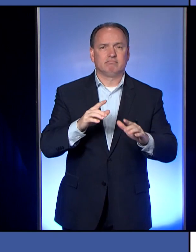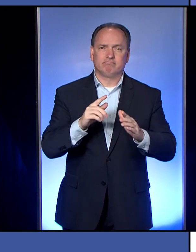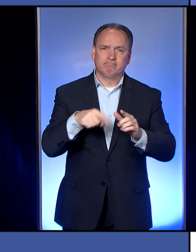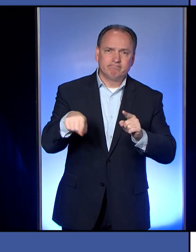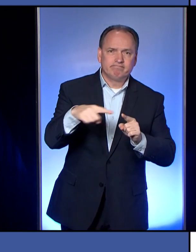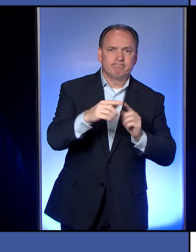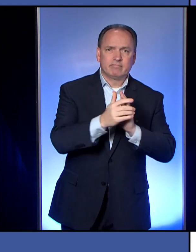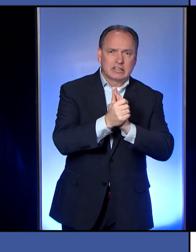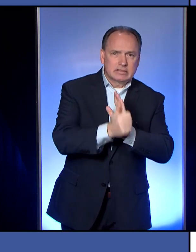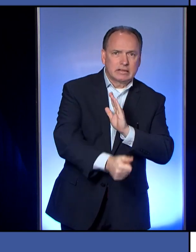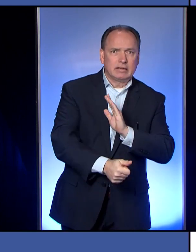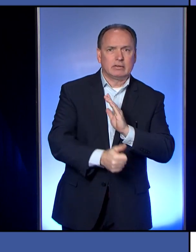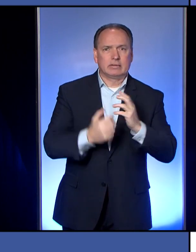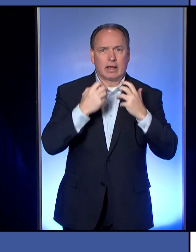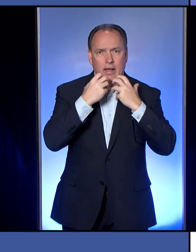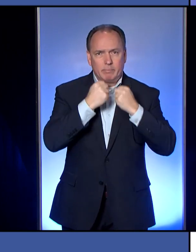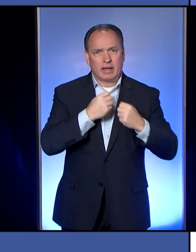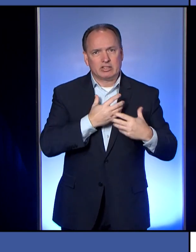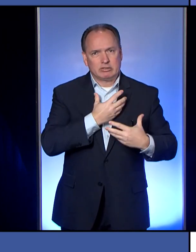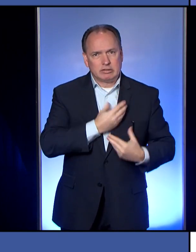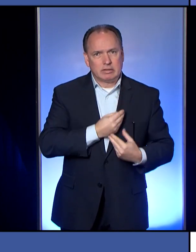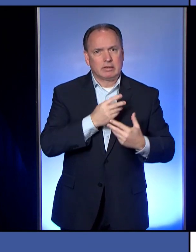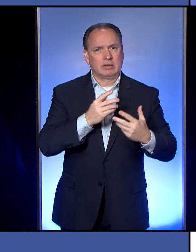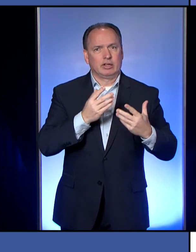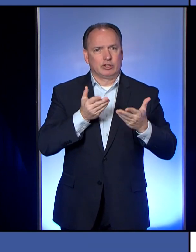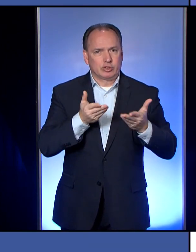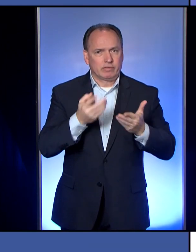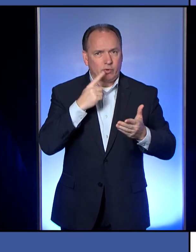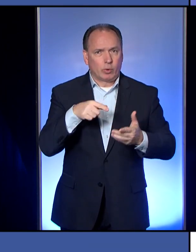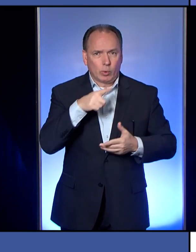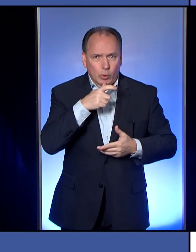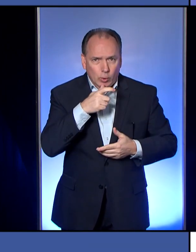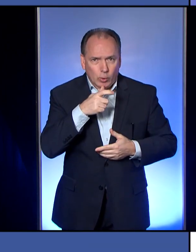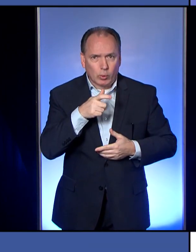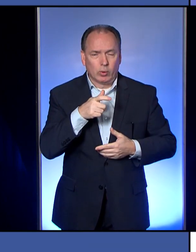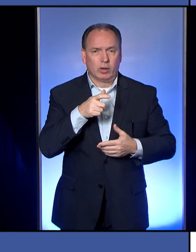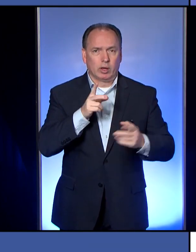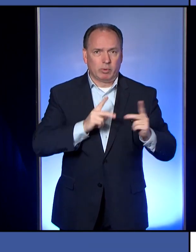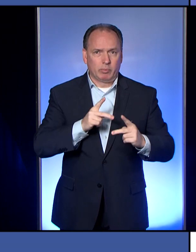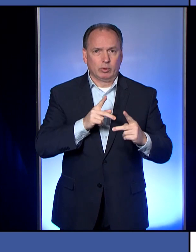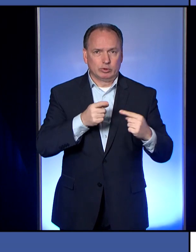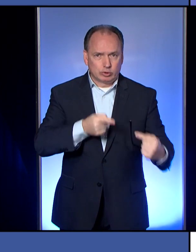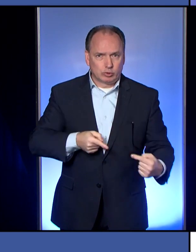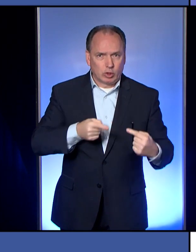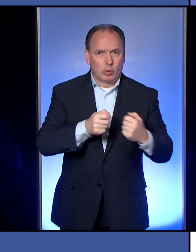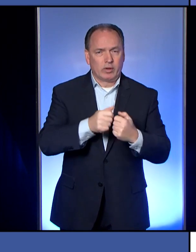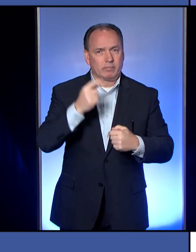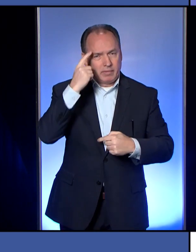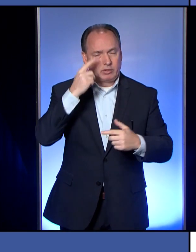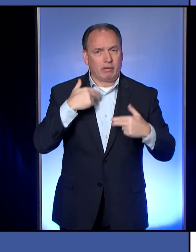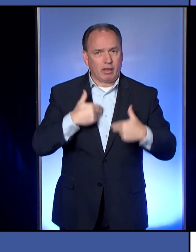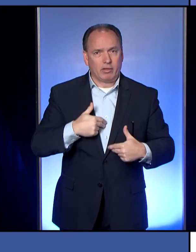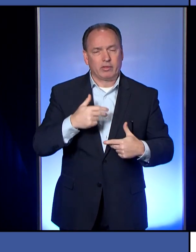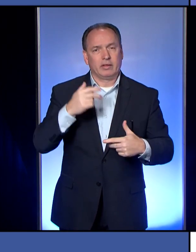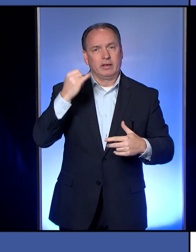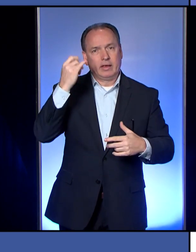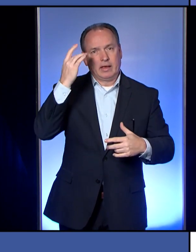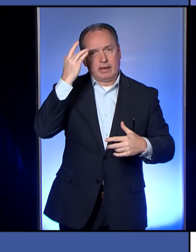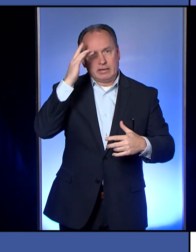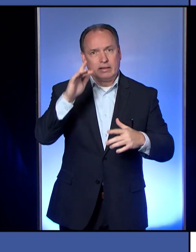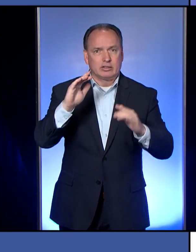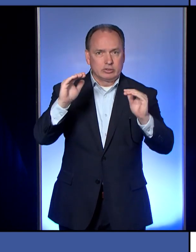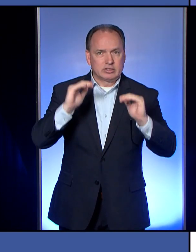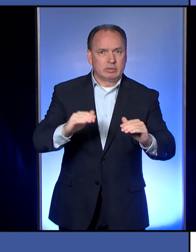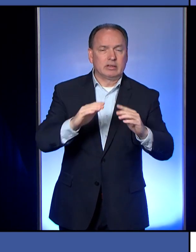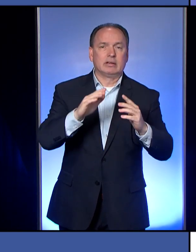and compassionate services for those struggling from mental health, intellectual disability, drug and alcohol issues,